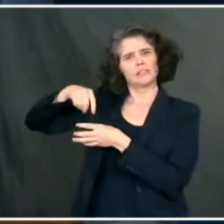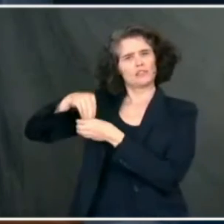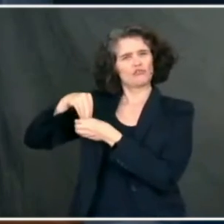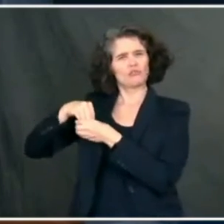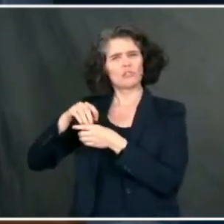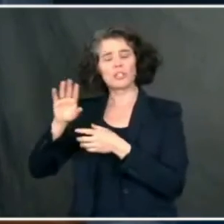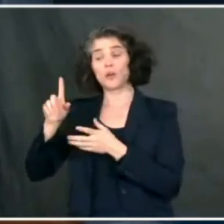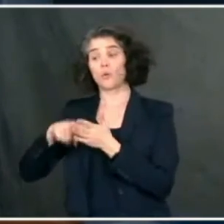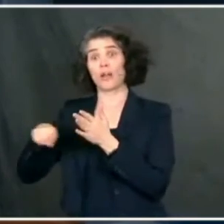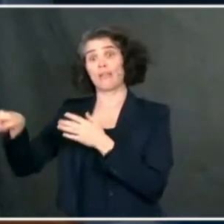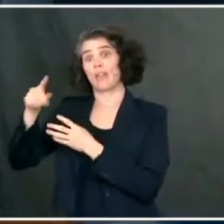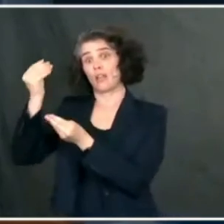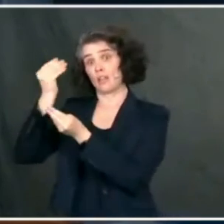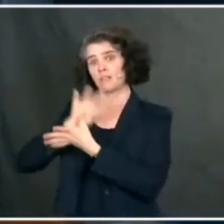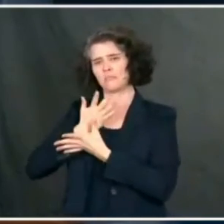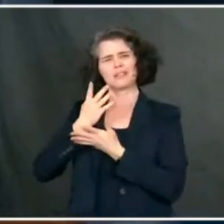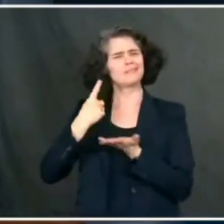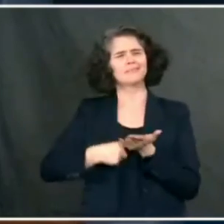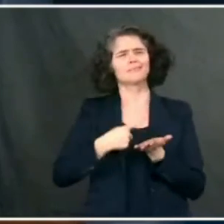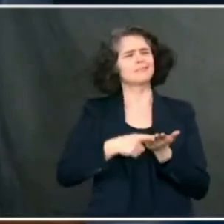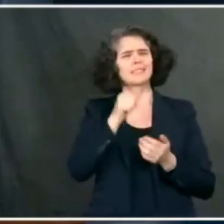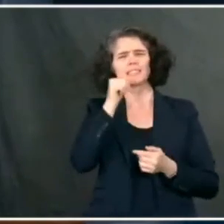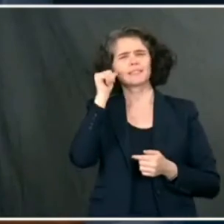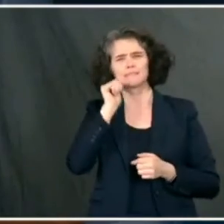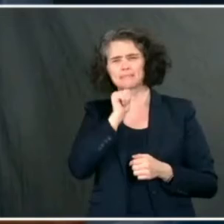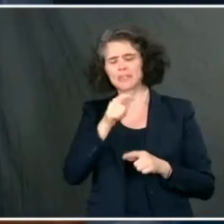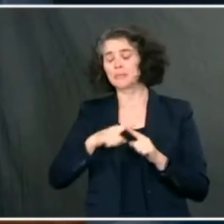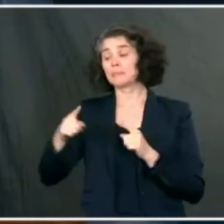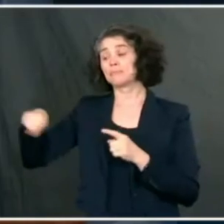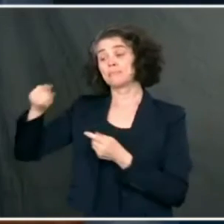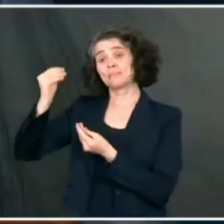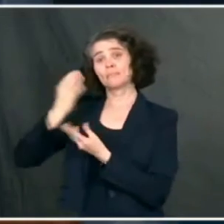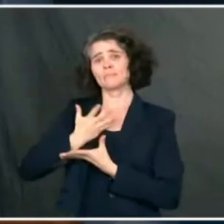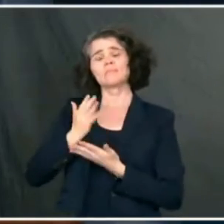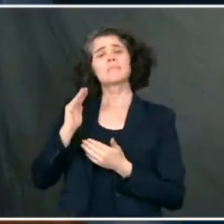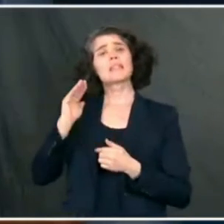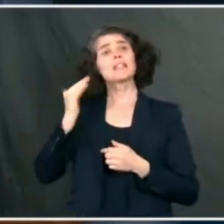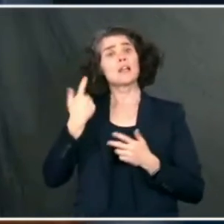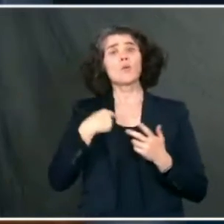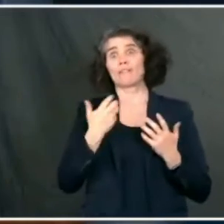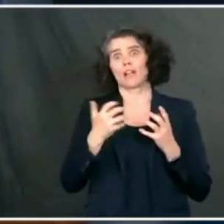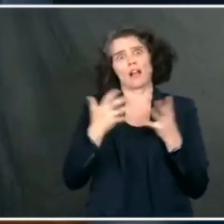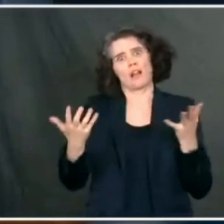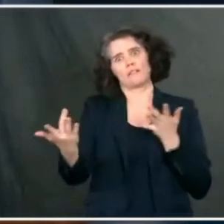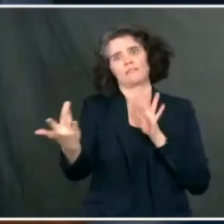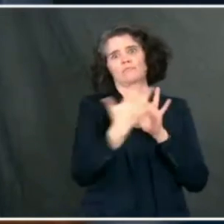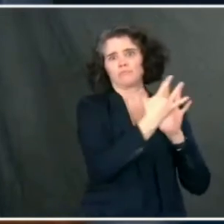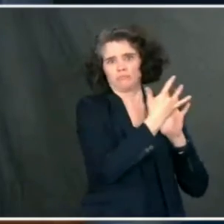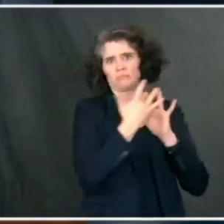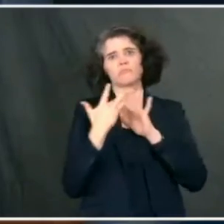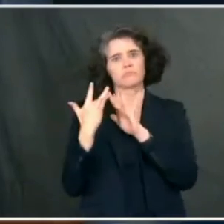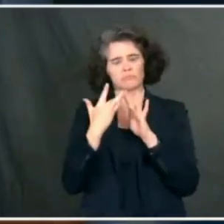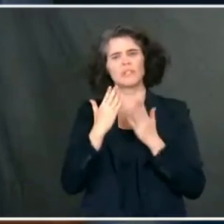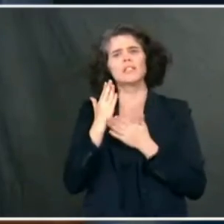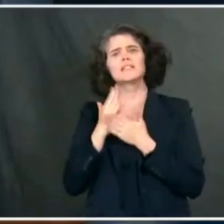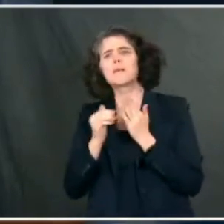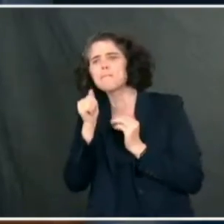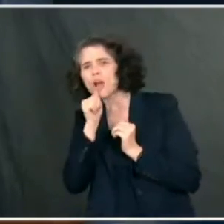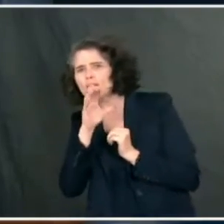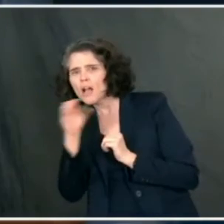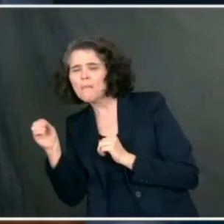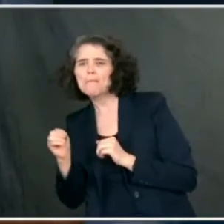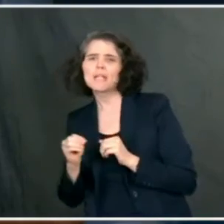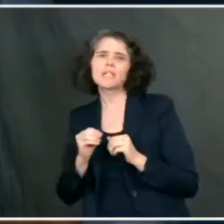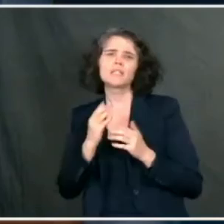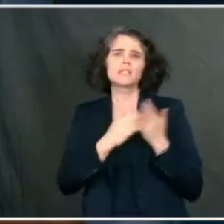what was conveyed to me, and I don't think we discussed this yesterday, was that we've had a lot of outreach, some privately, some publicly, from a range of